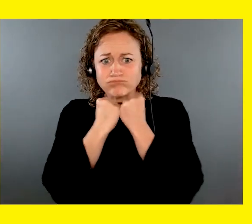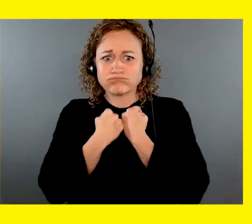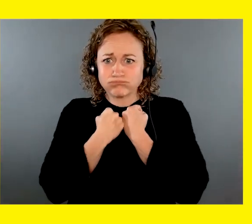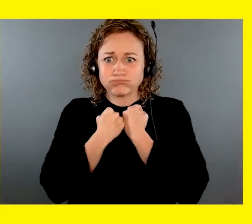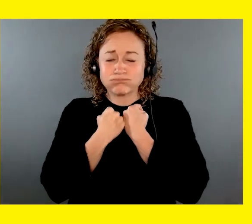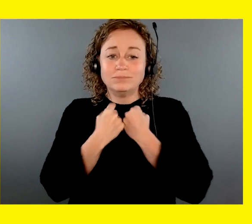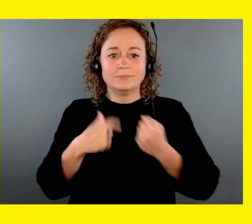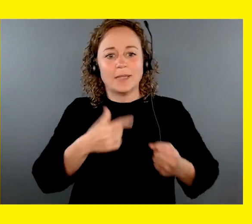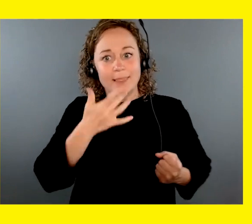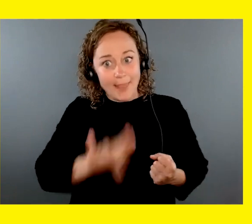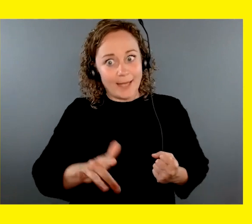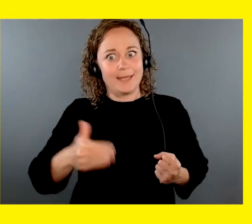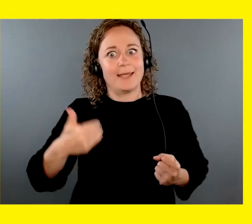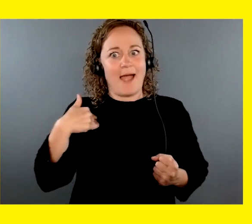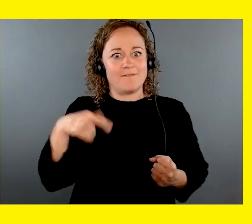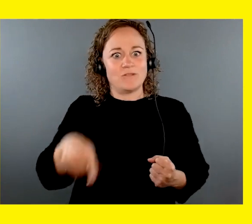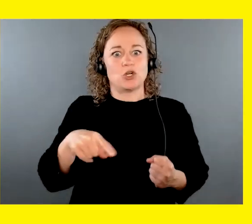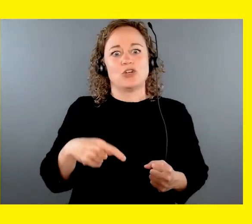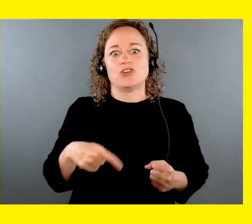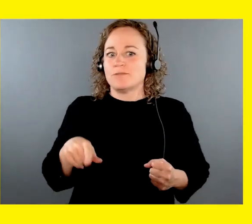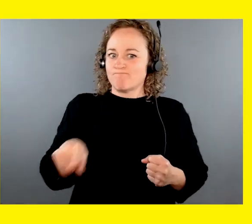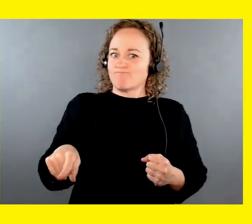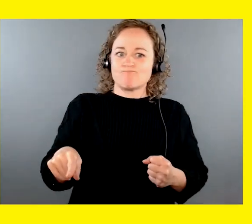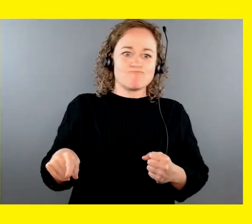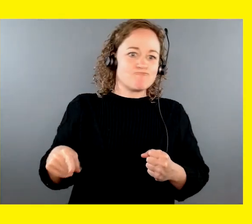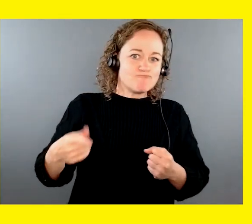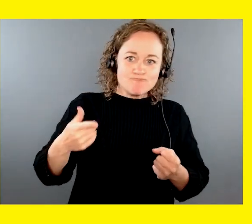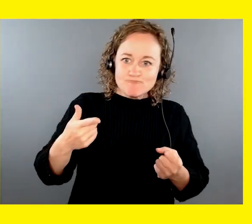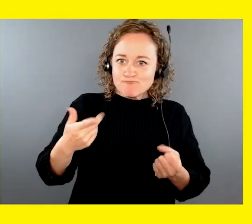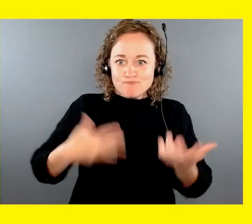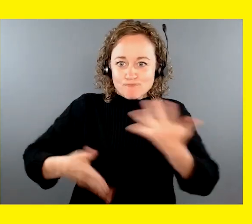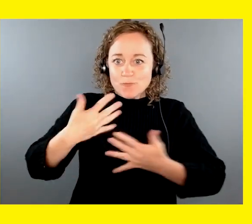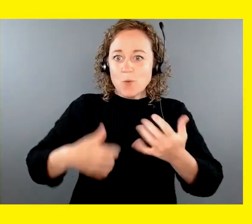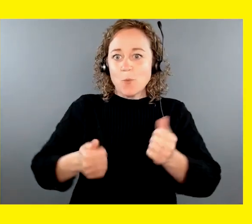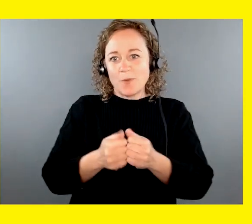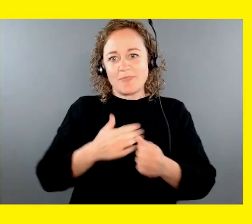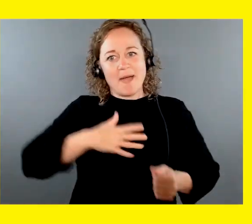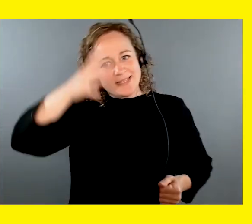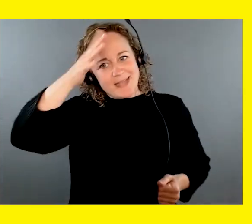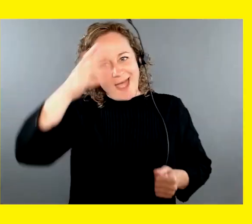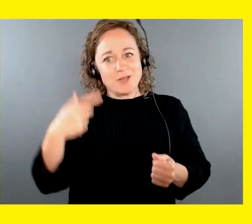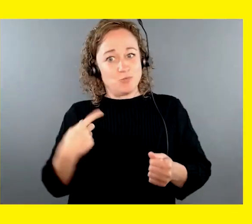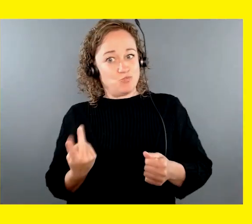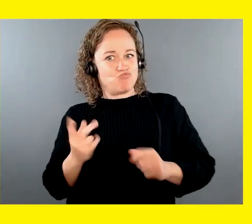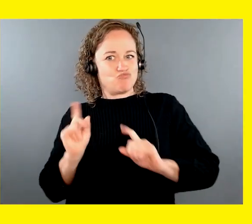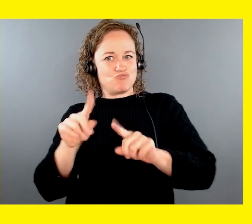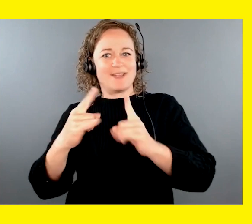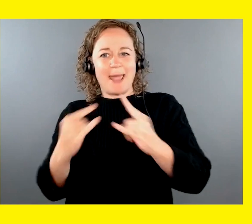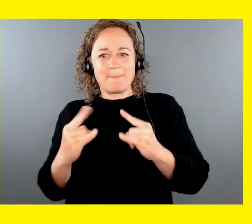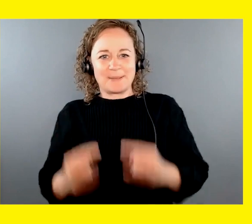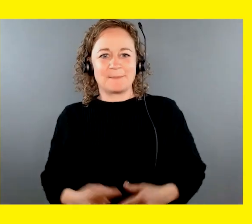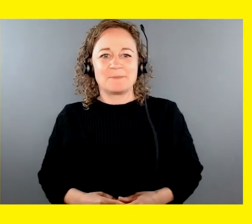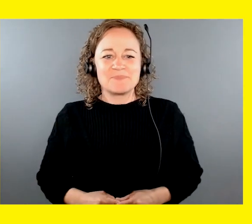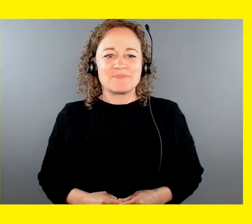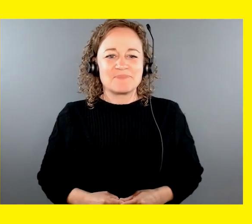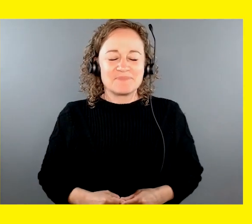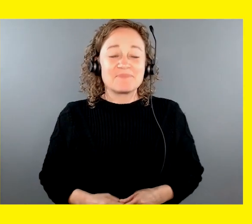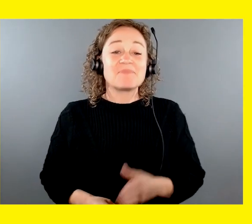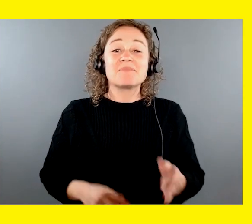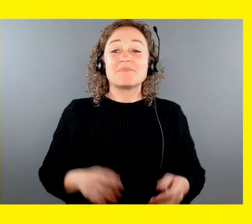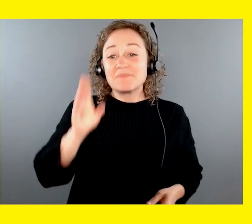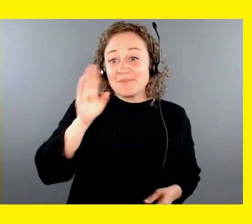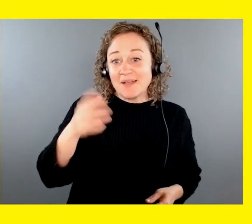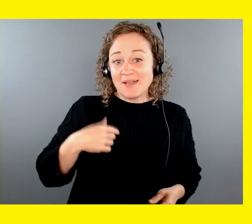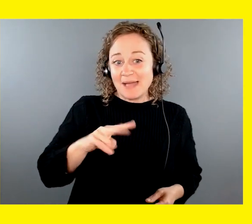lucky to have her. And she hangs out with my dad while we're camping. Hello, my name is Valerie Williams. And I'm